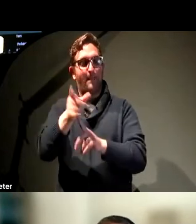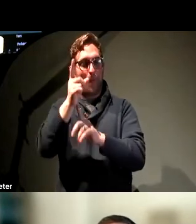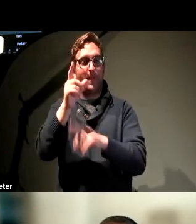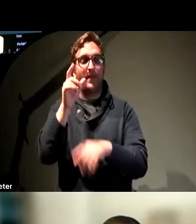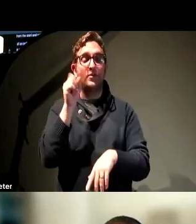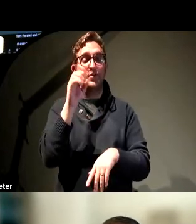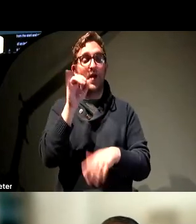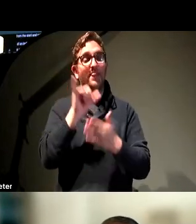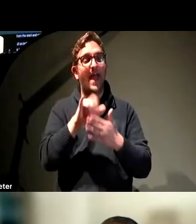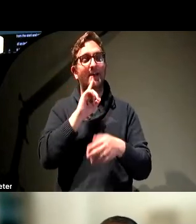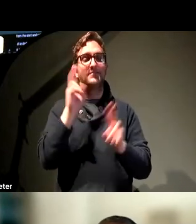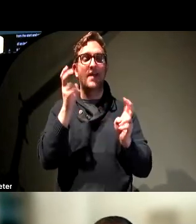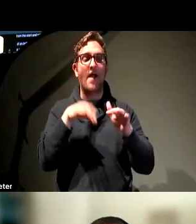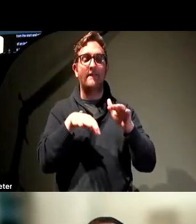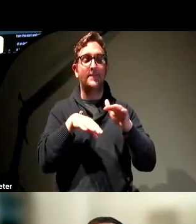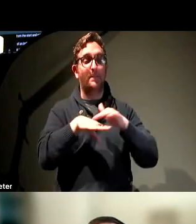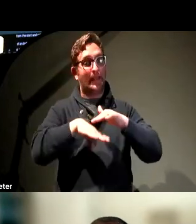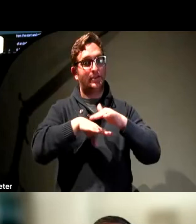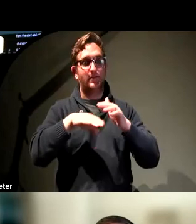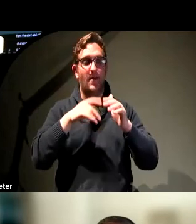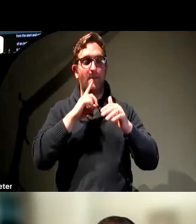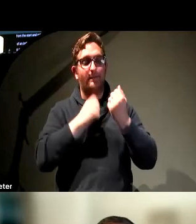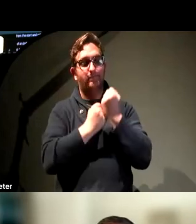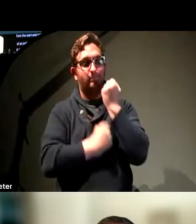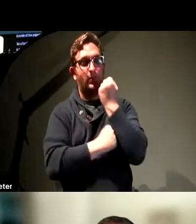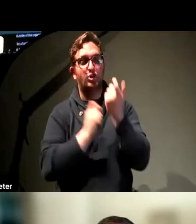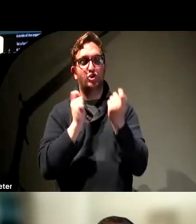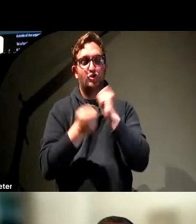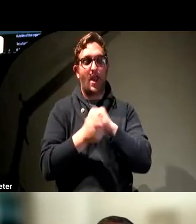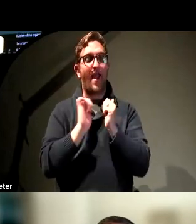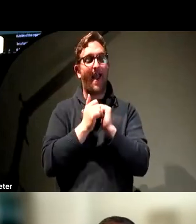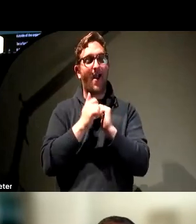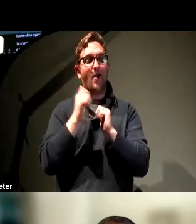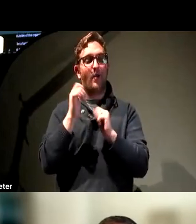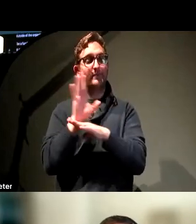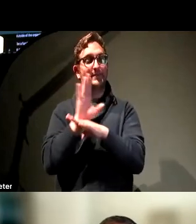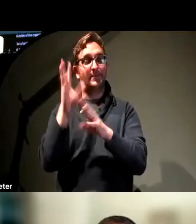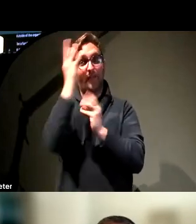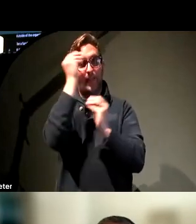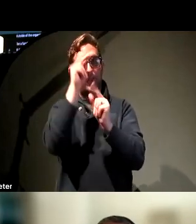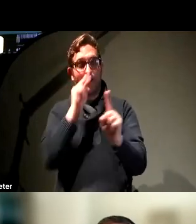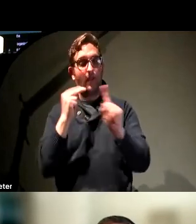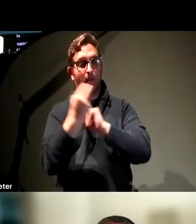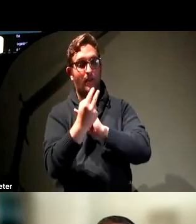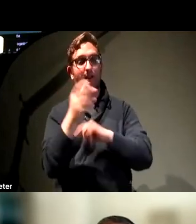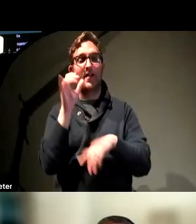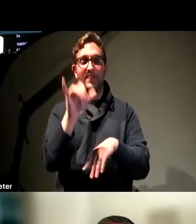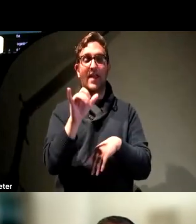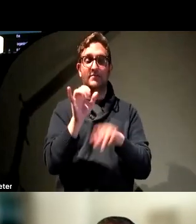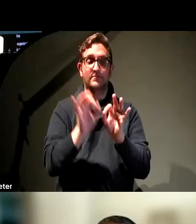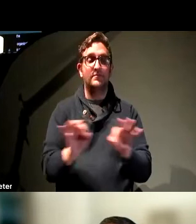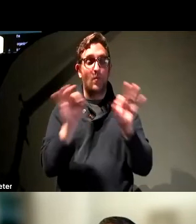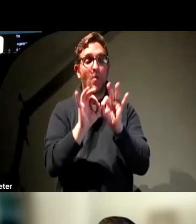change in the way that the organization collectively thinks, right? And I think that that's helpful to keep in mind for